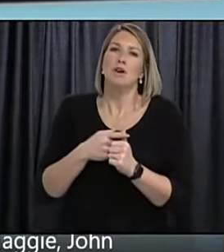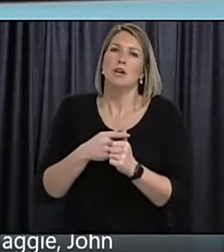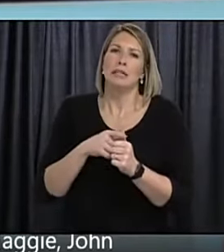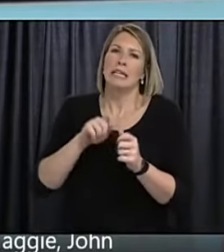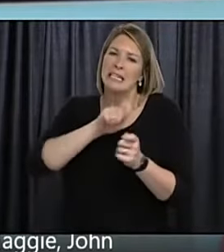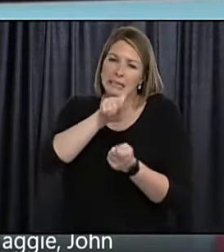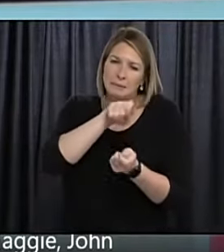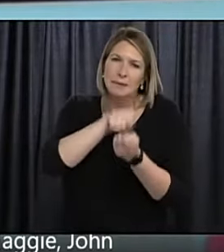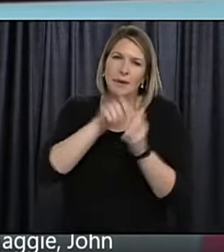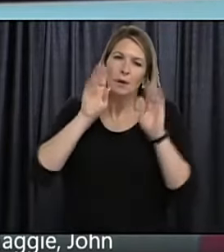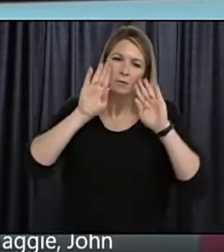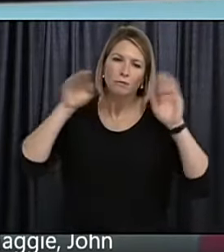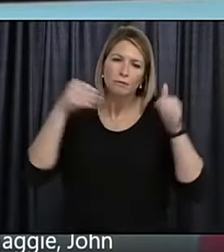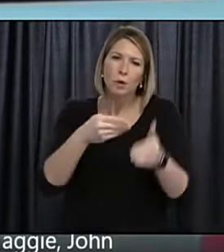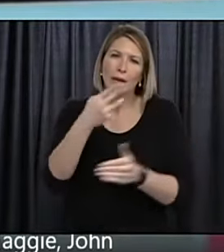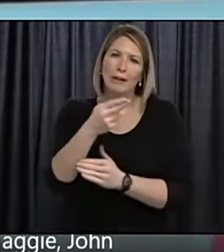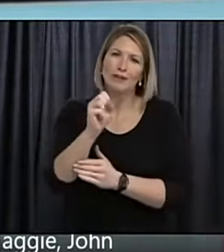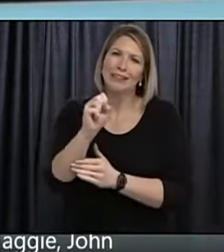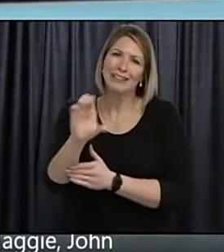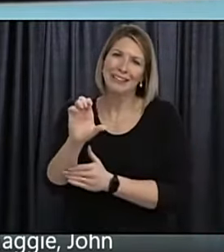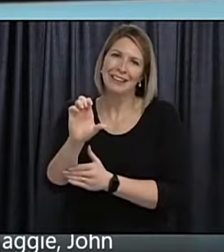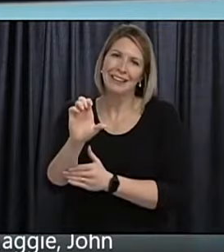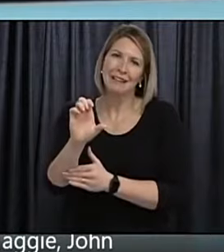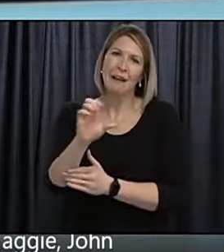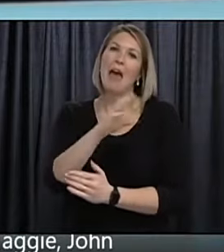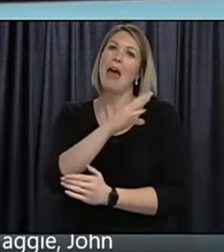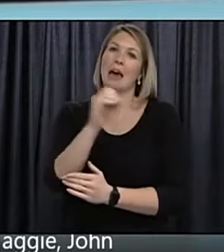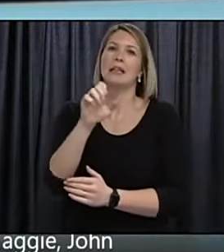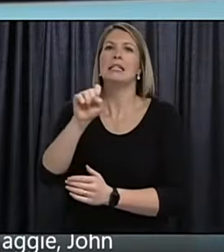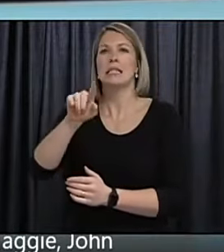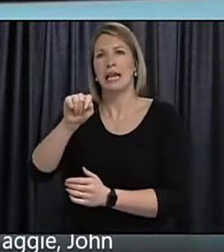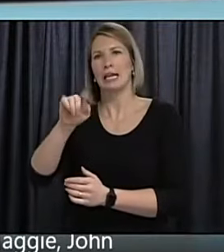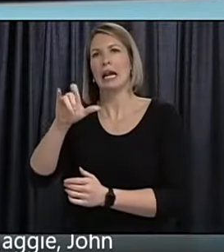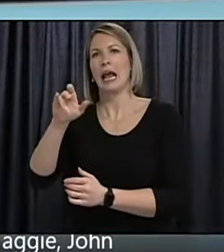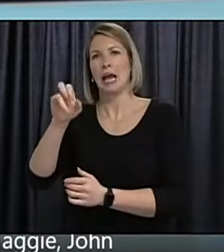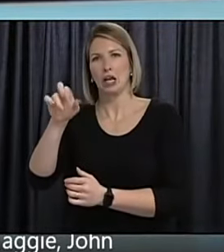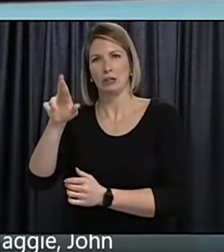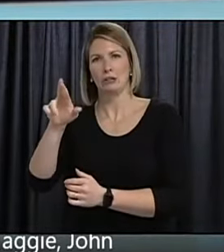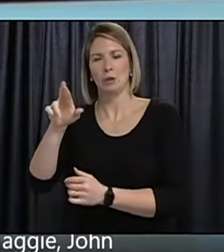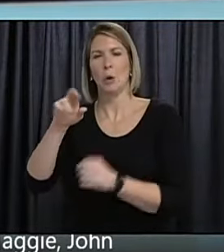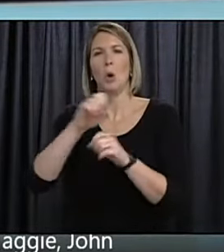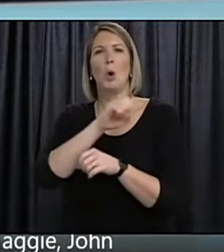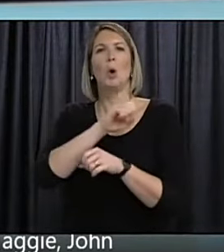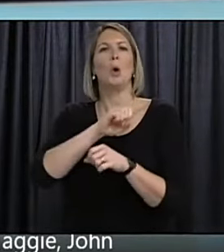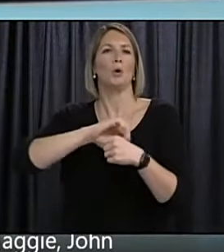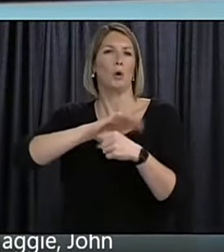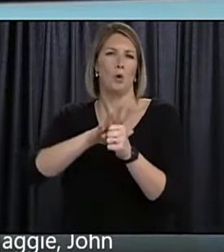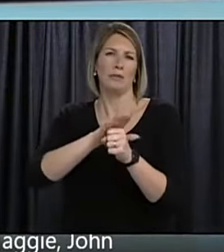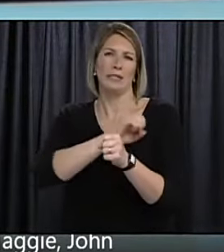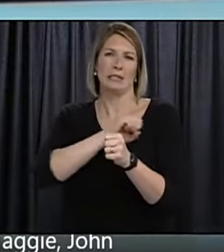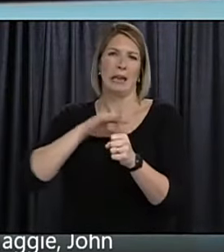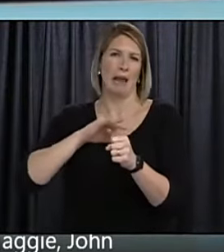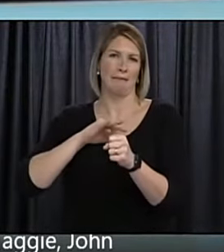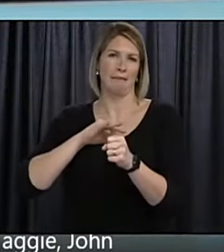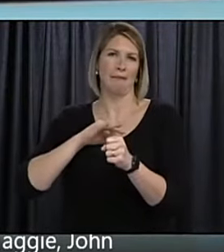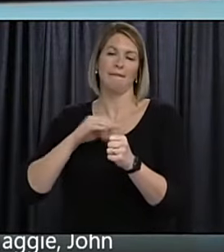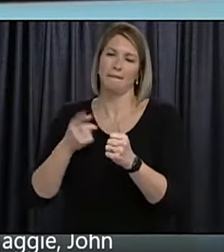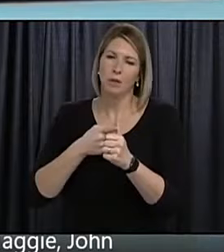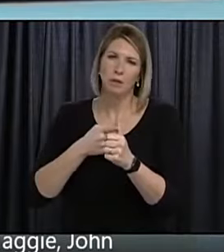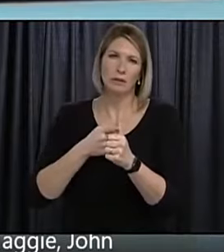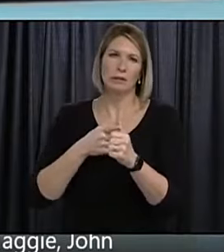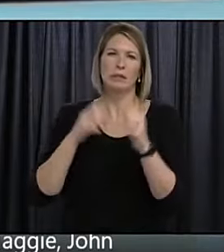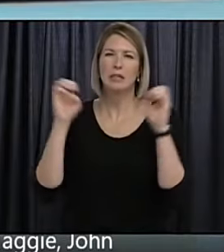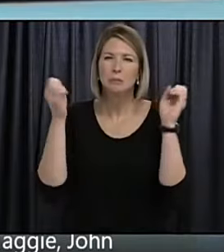at health science center at sinclair's um i think our main problem is really around pisa around public health agency of